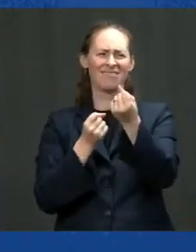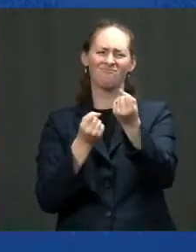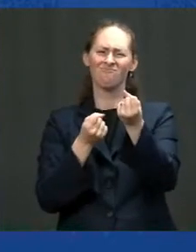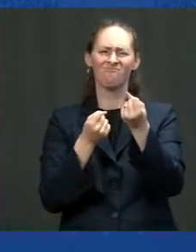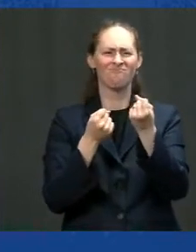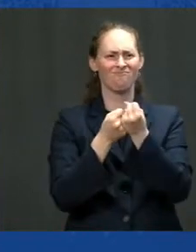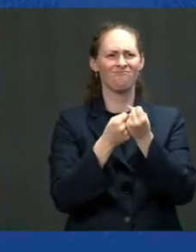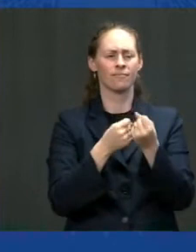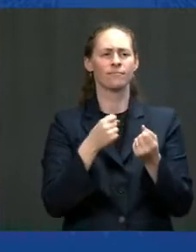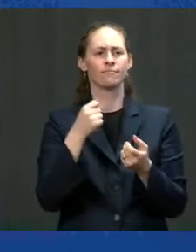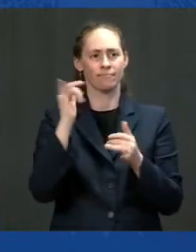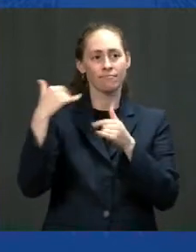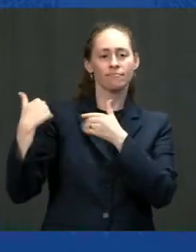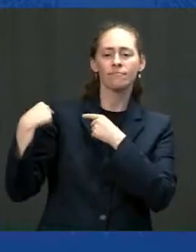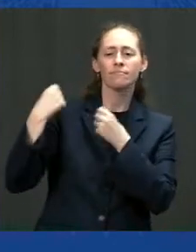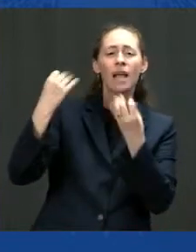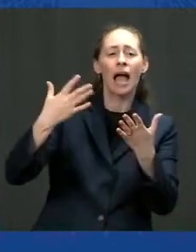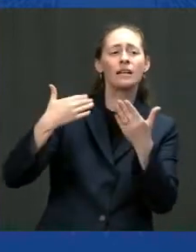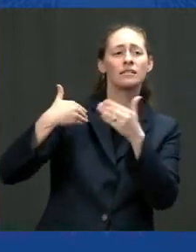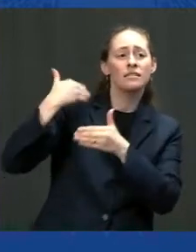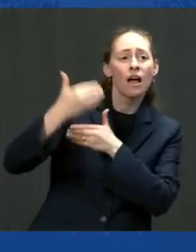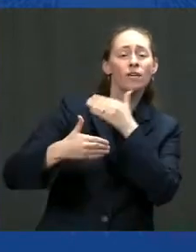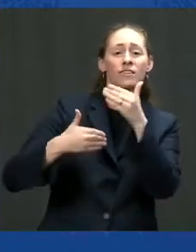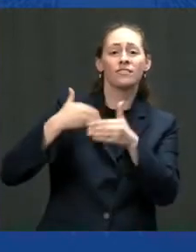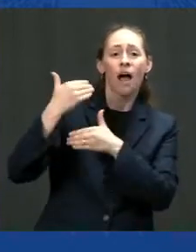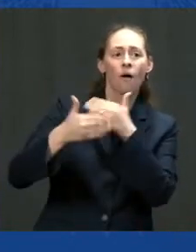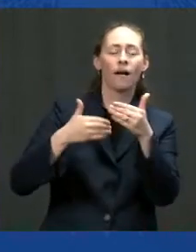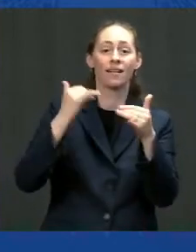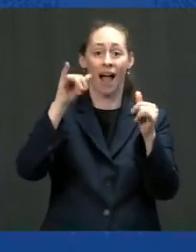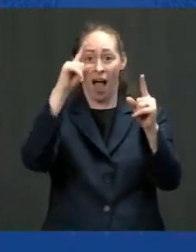moved us closer and closer to inclusion.